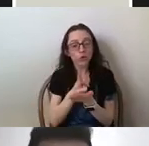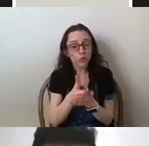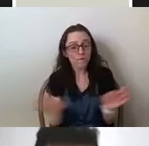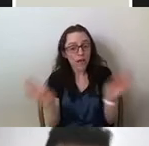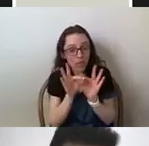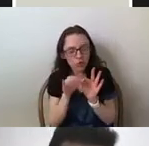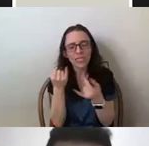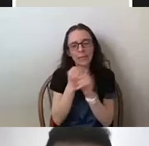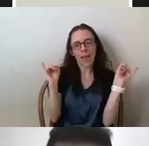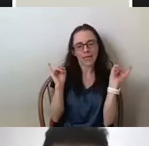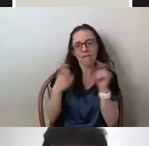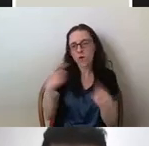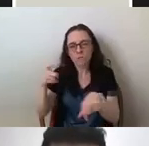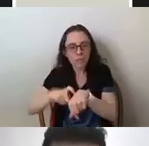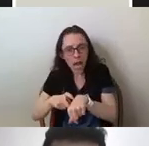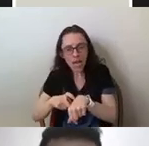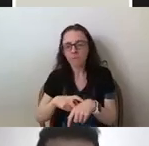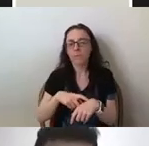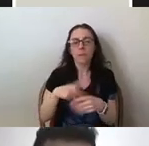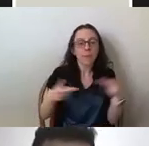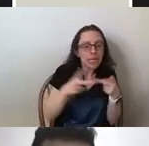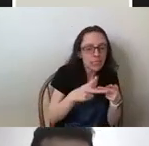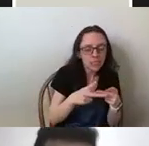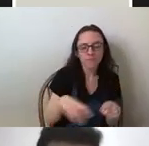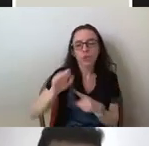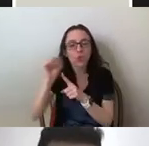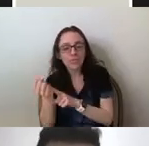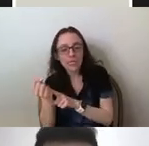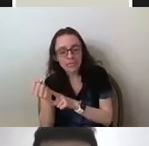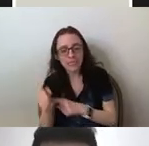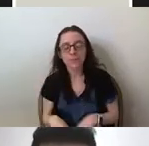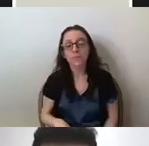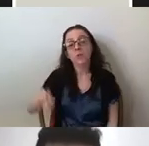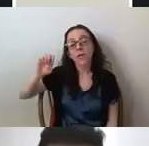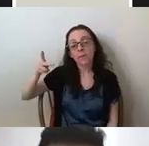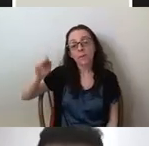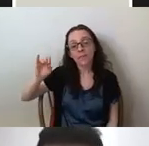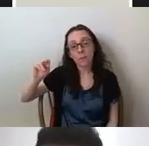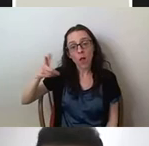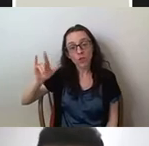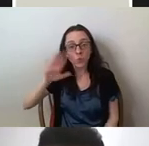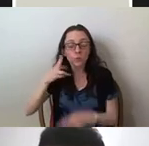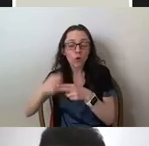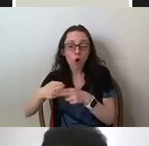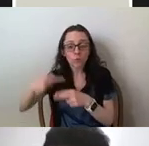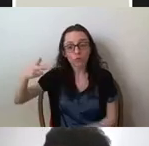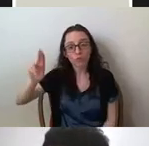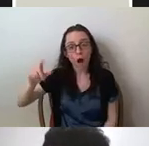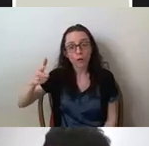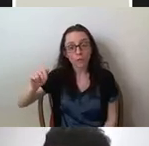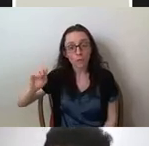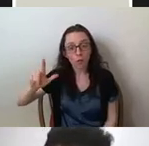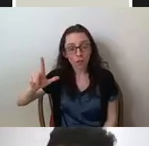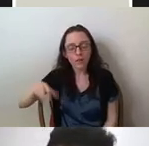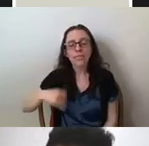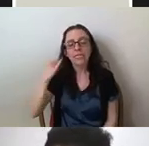of particular time, place, circumstances. Conversely, an epistemology is said to be proximal and so far as it is